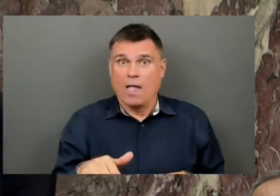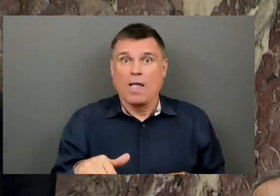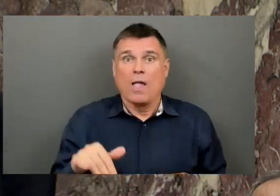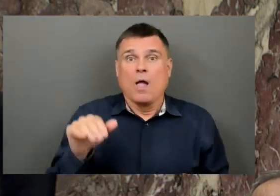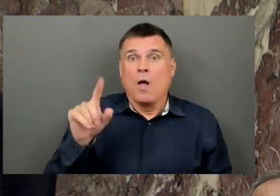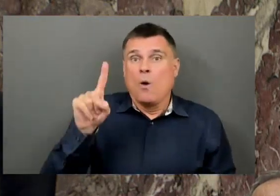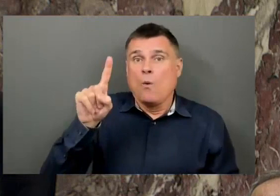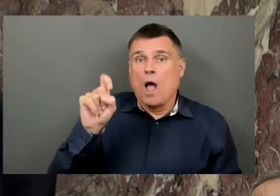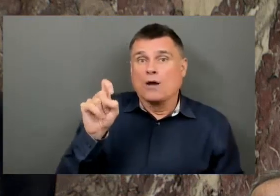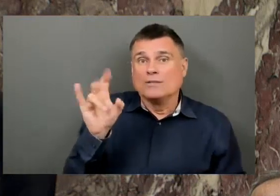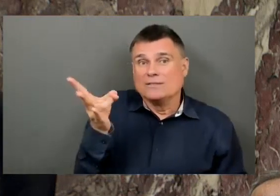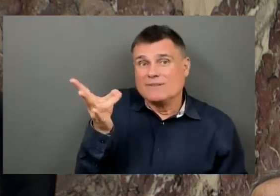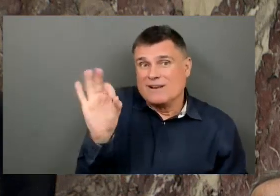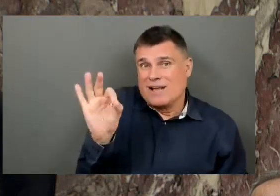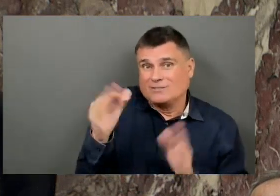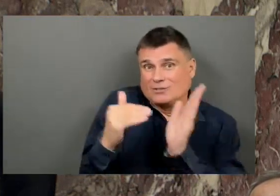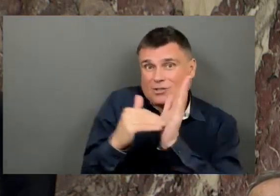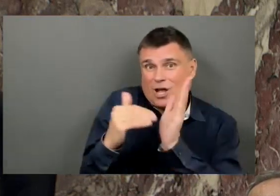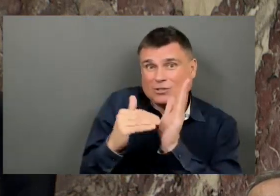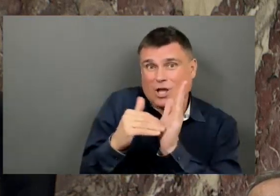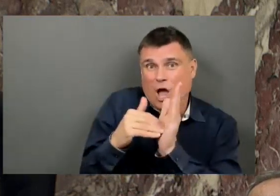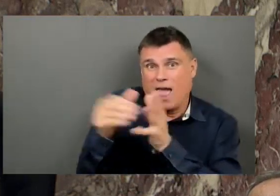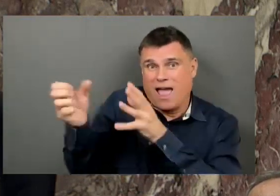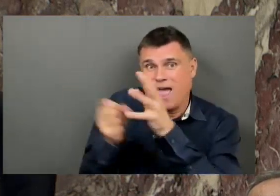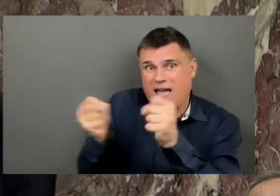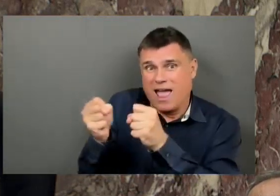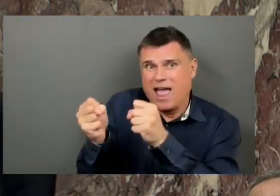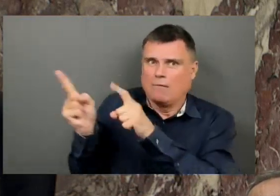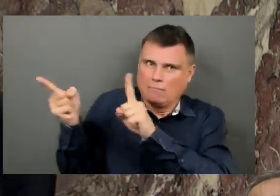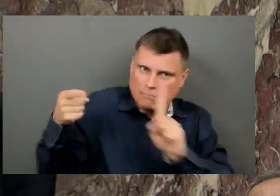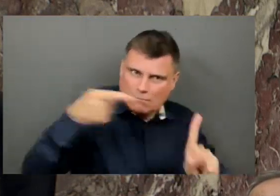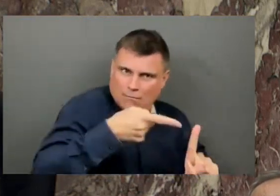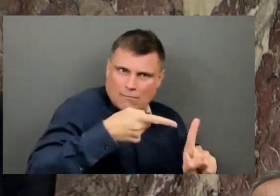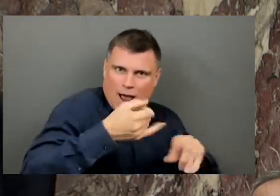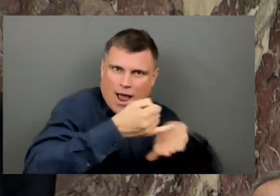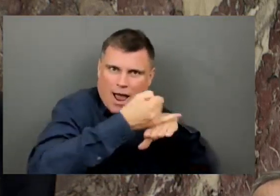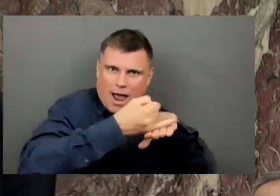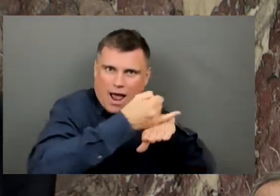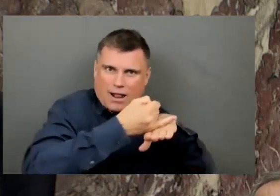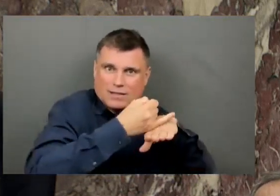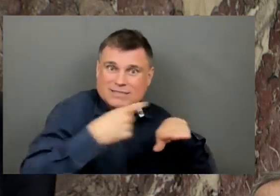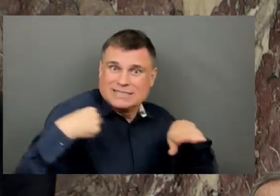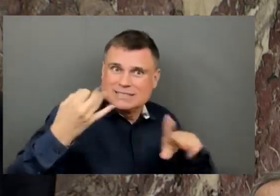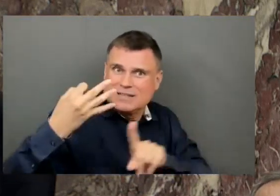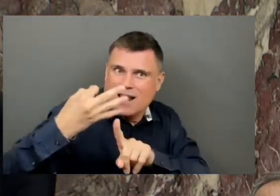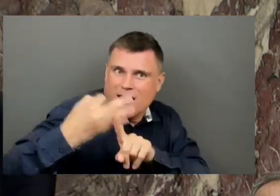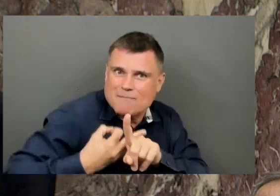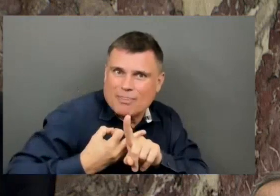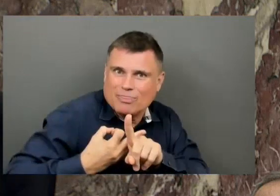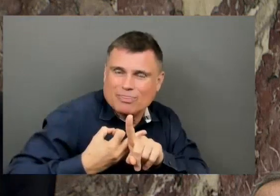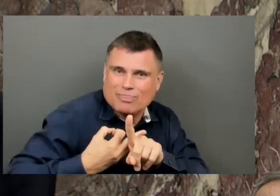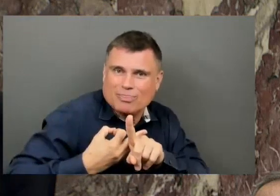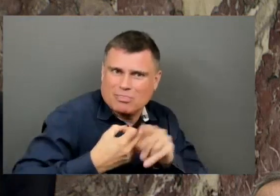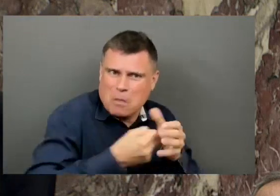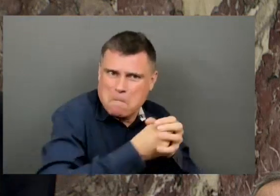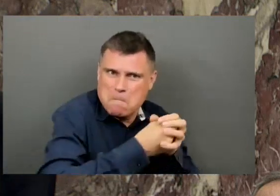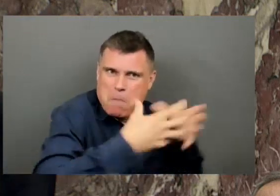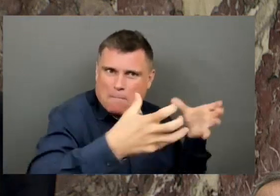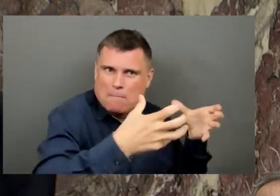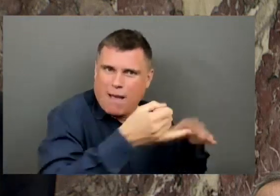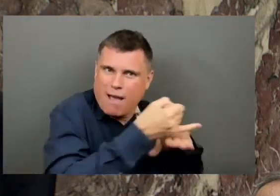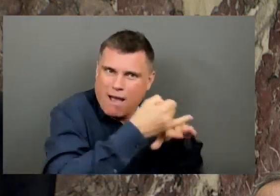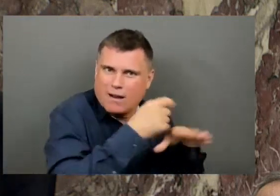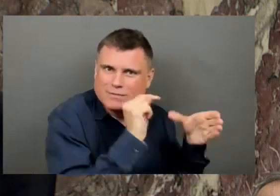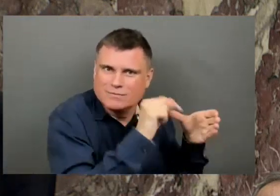alone. That's an increase in nine months of 24 per cent. He'll also know that we've